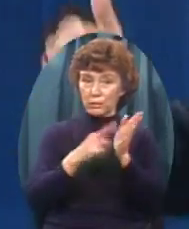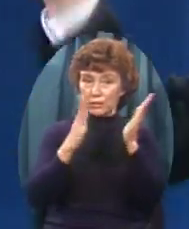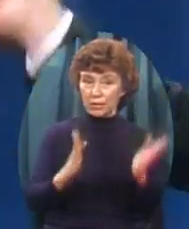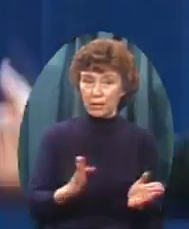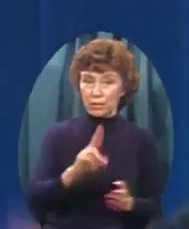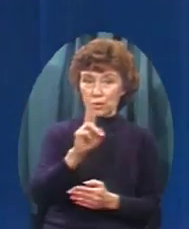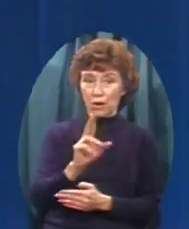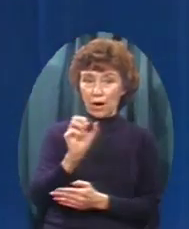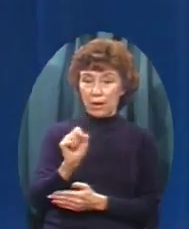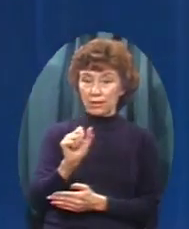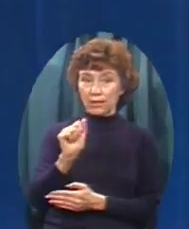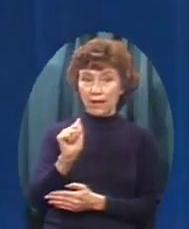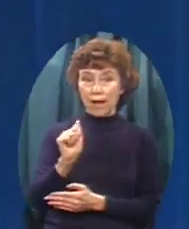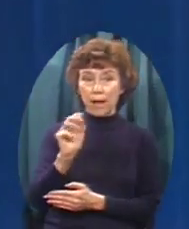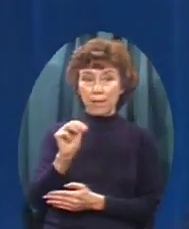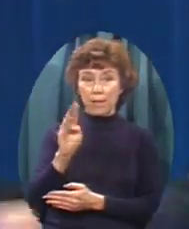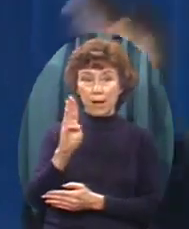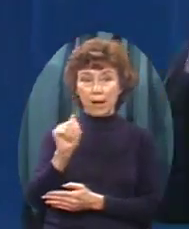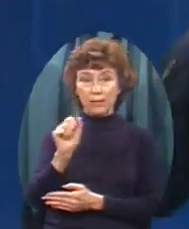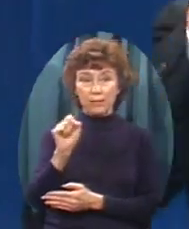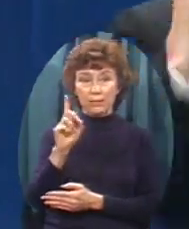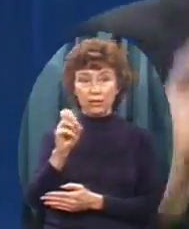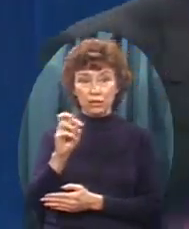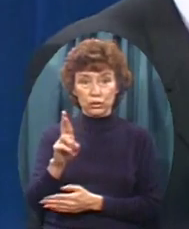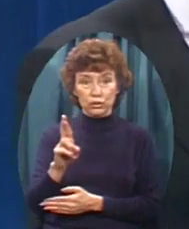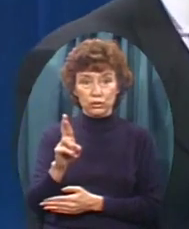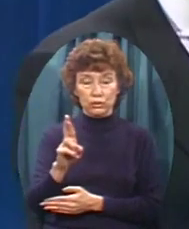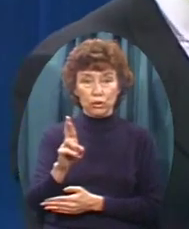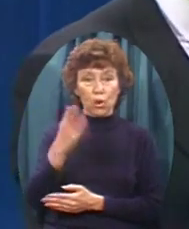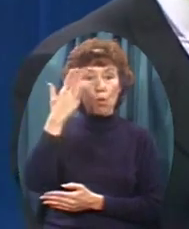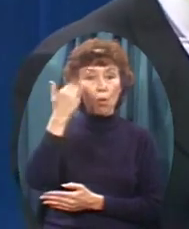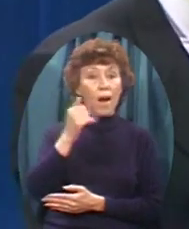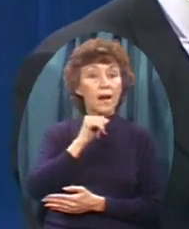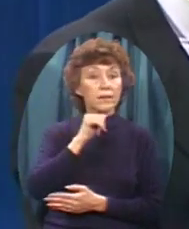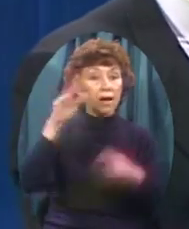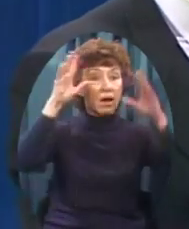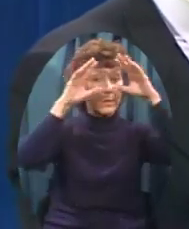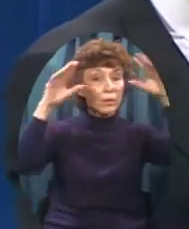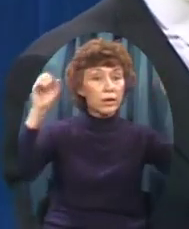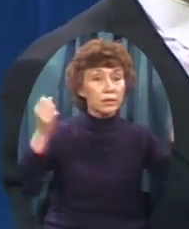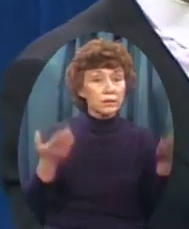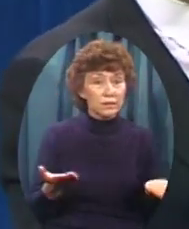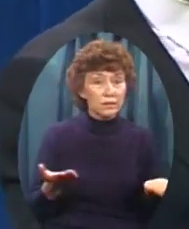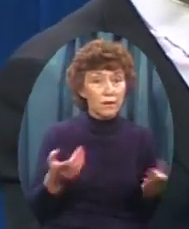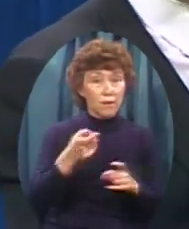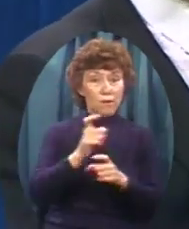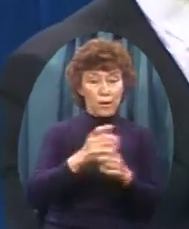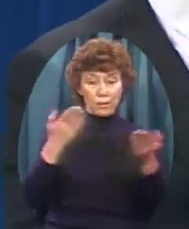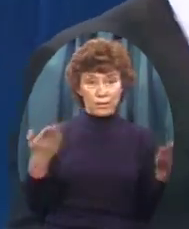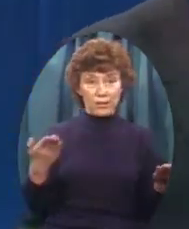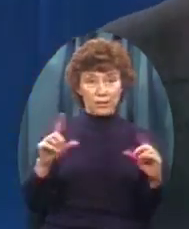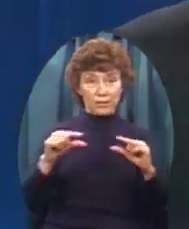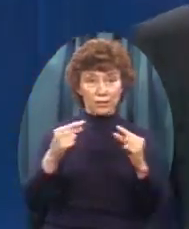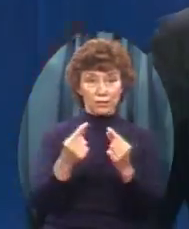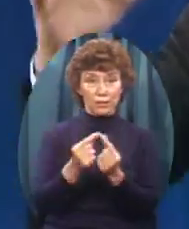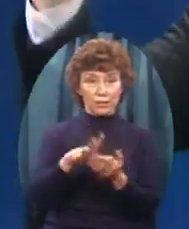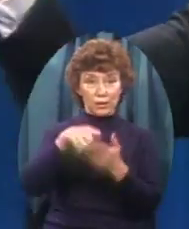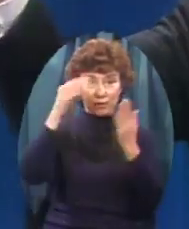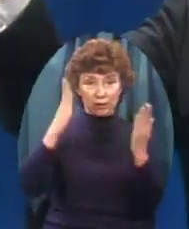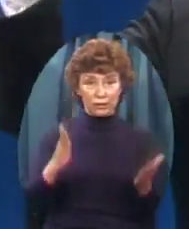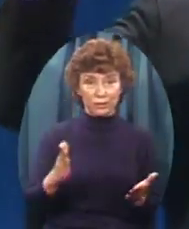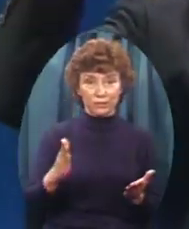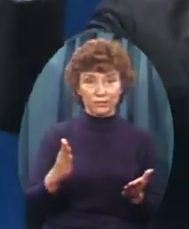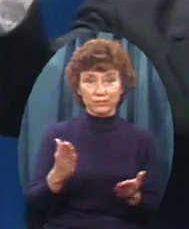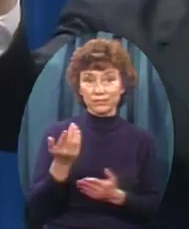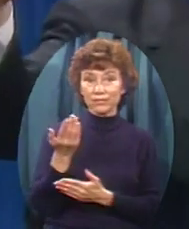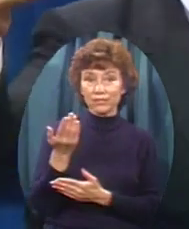ambassadors To the rest of the world Why not maybe A president or two I mentioned a while ago Speaking at Princeton The other night We had the place